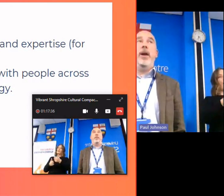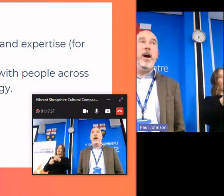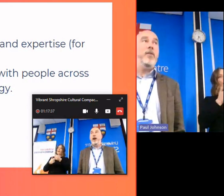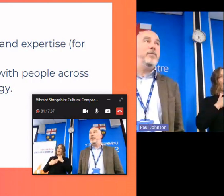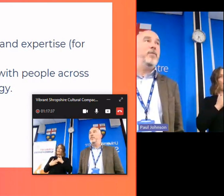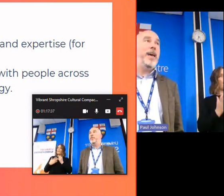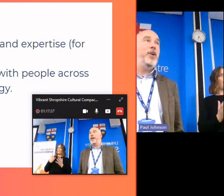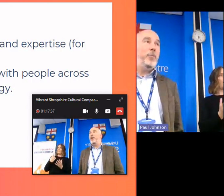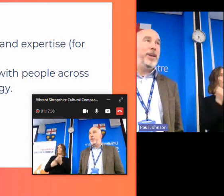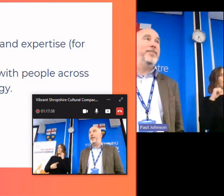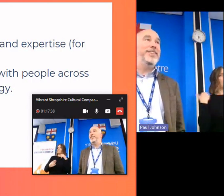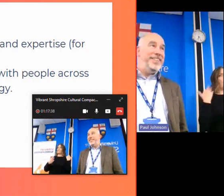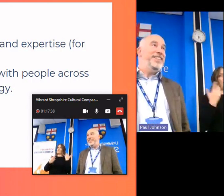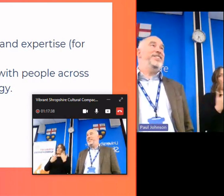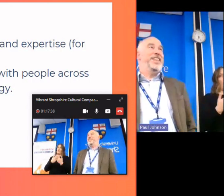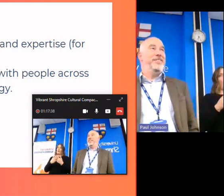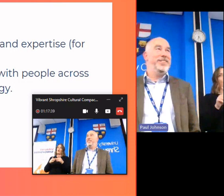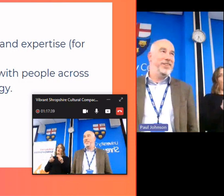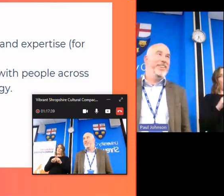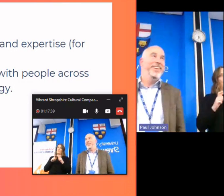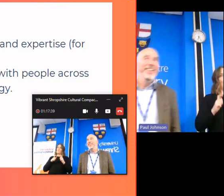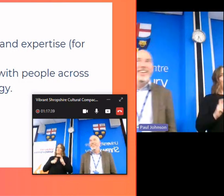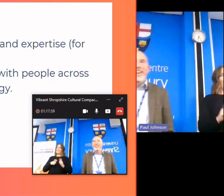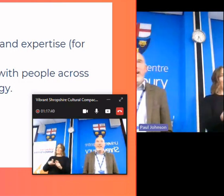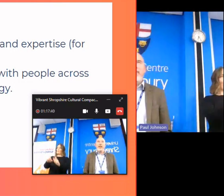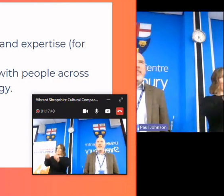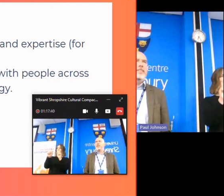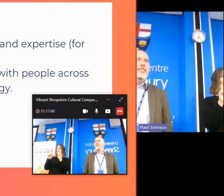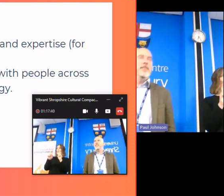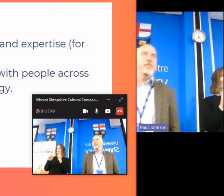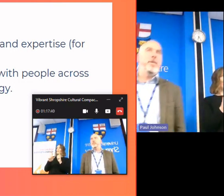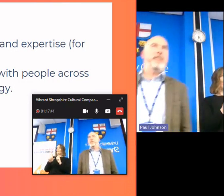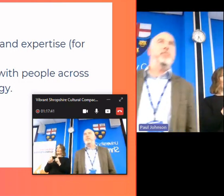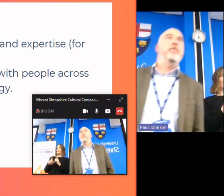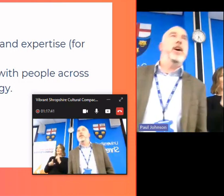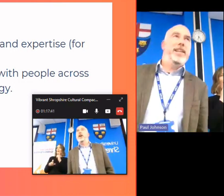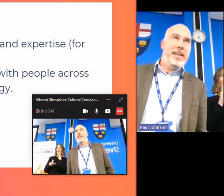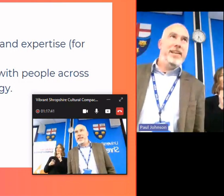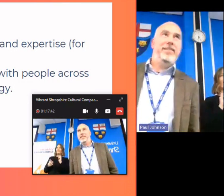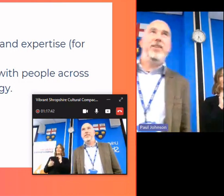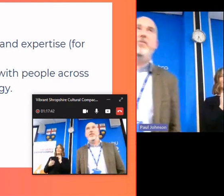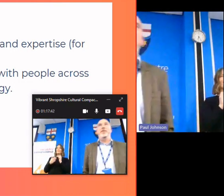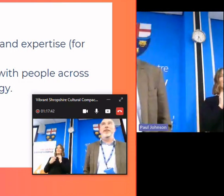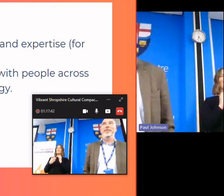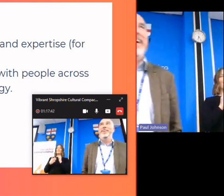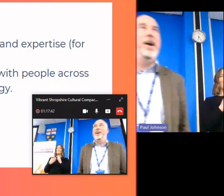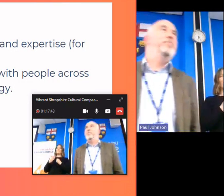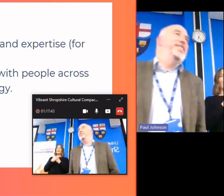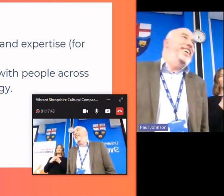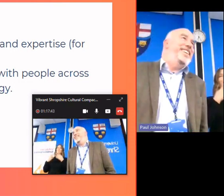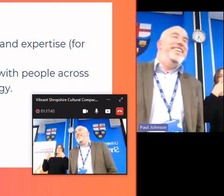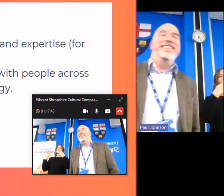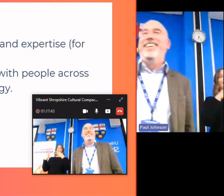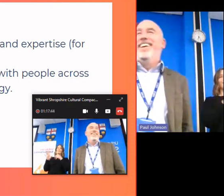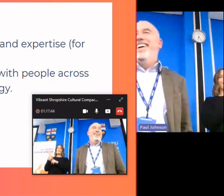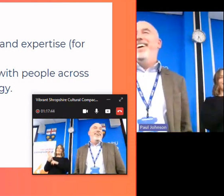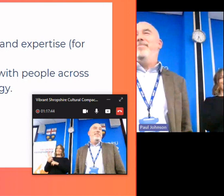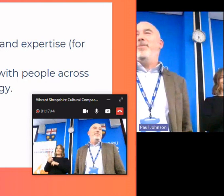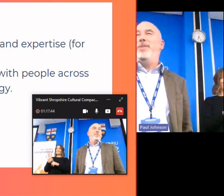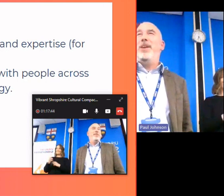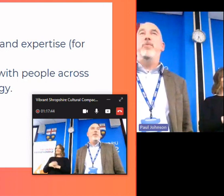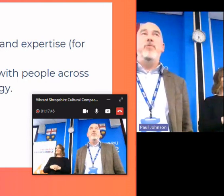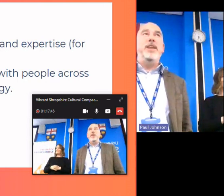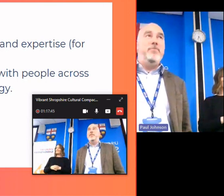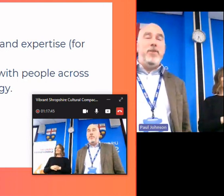get to where we are and for the help they're going to continue to give us over the i think they can serve for a maximum of nine years so you know up to nine years